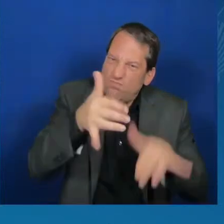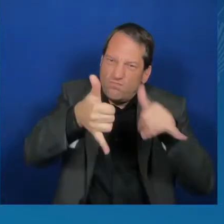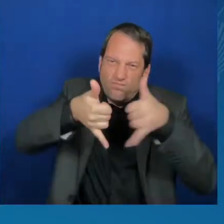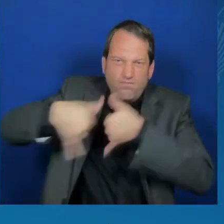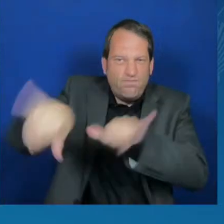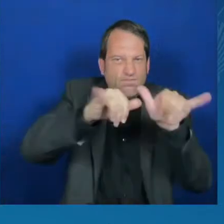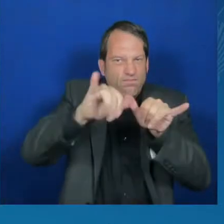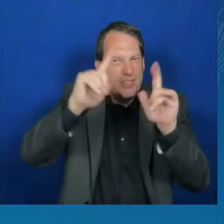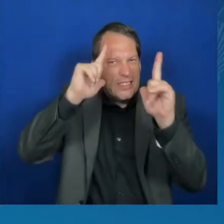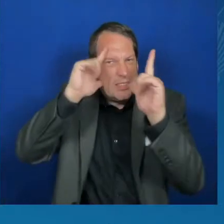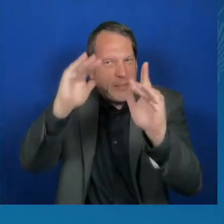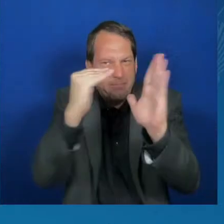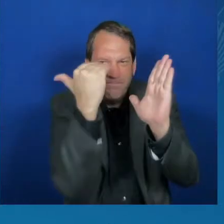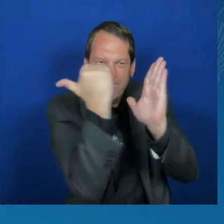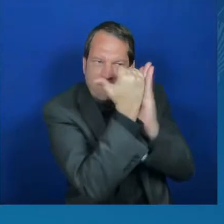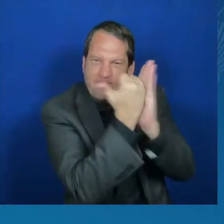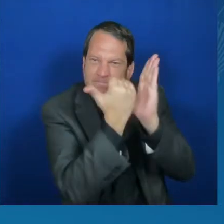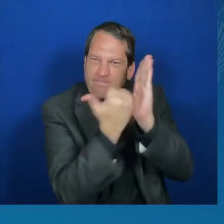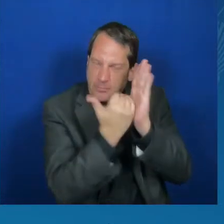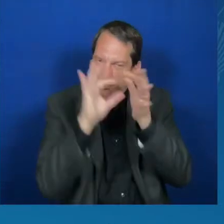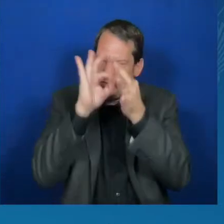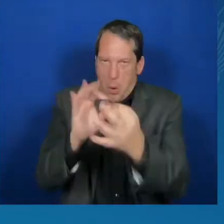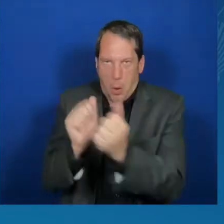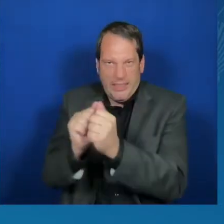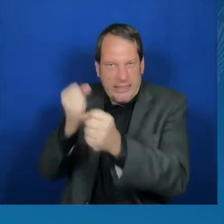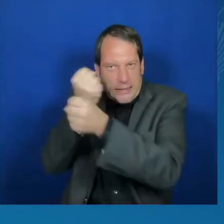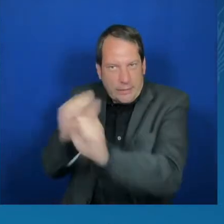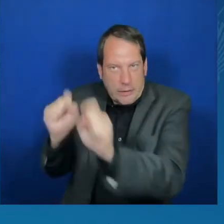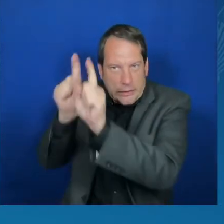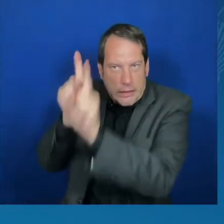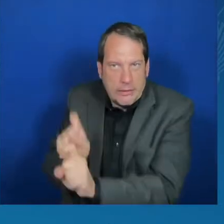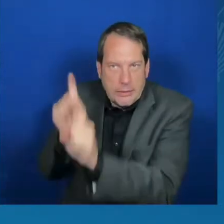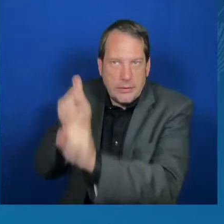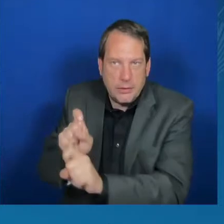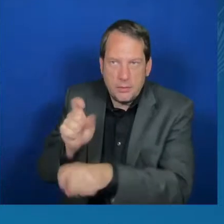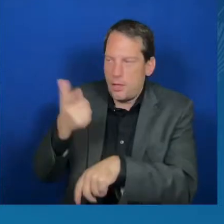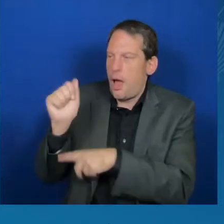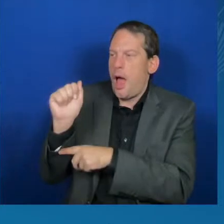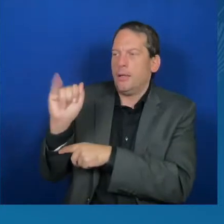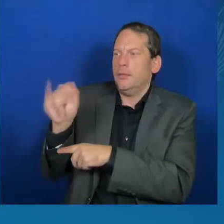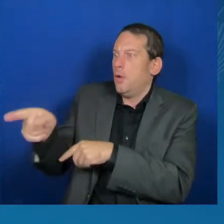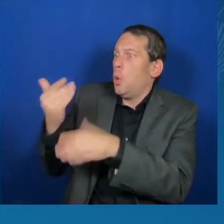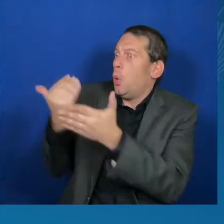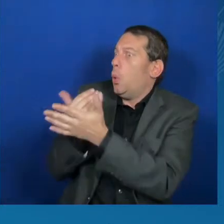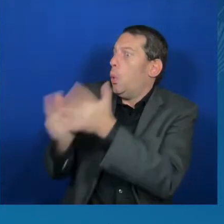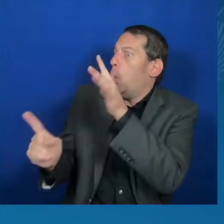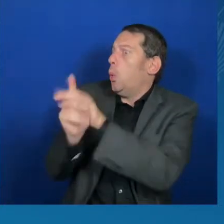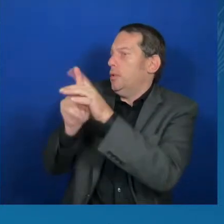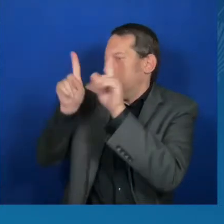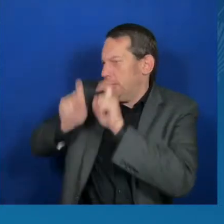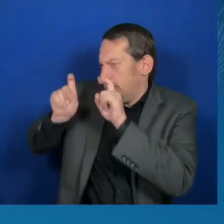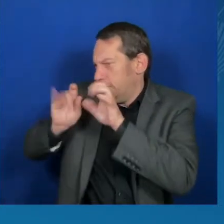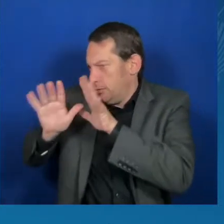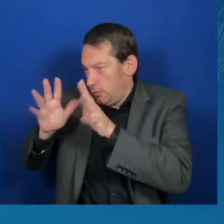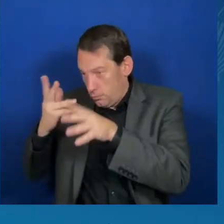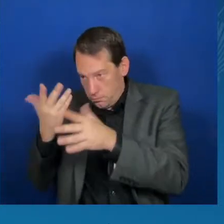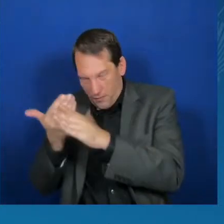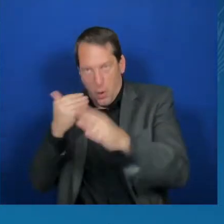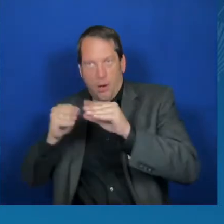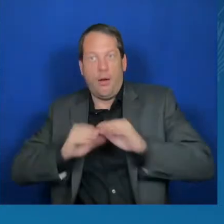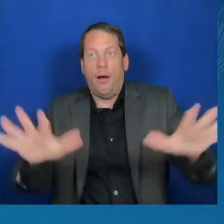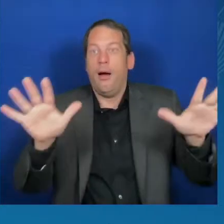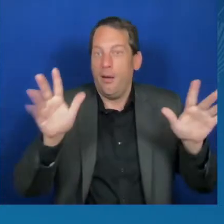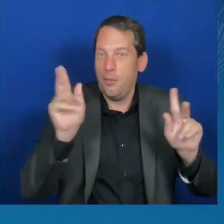Today, we are also taking steps to establish requirements that when the United States government uses AI,